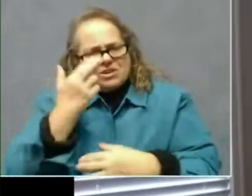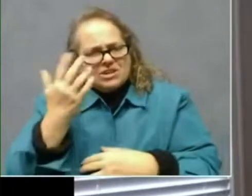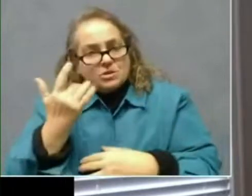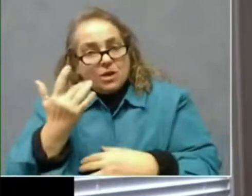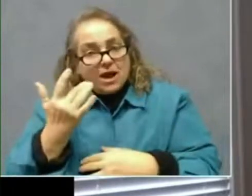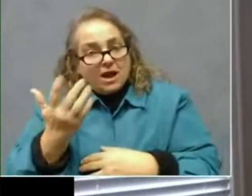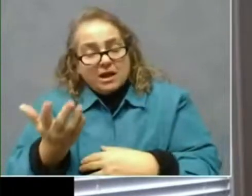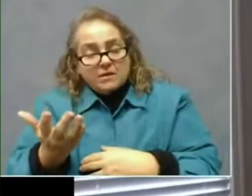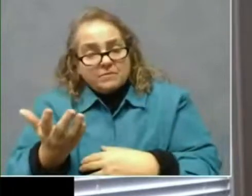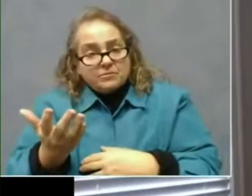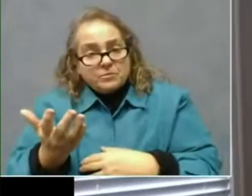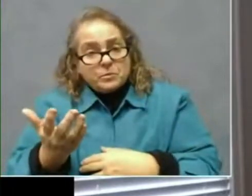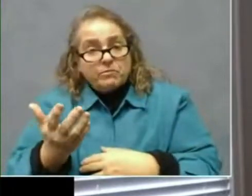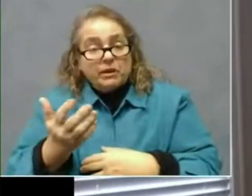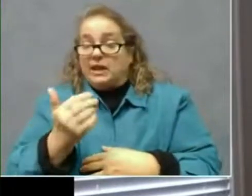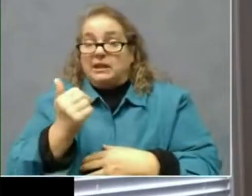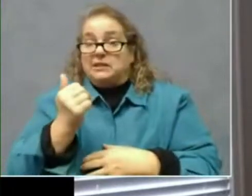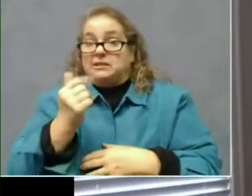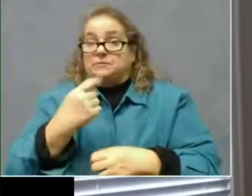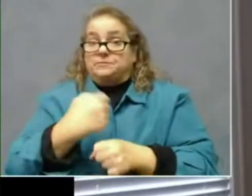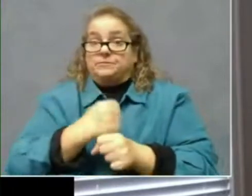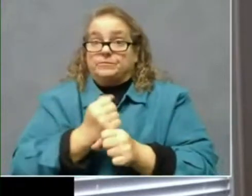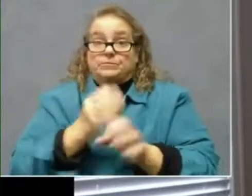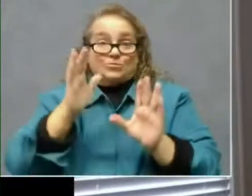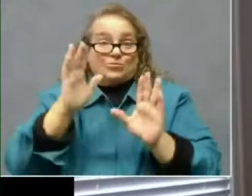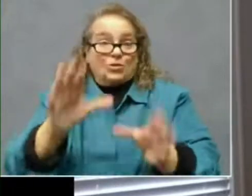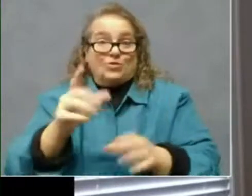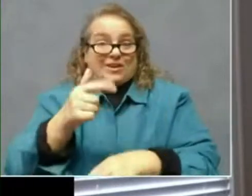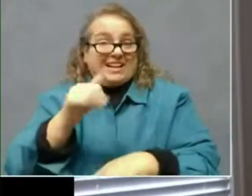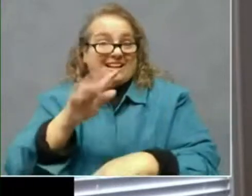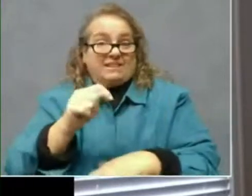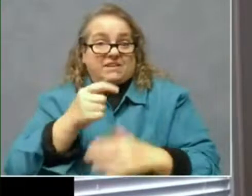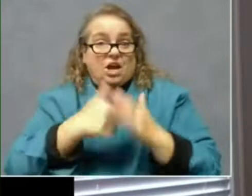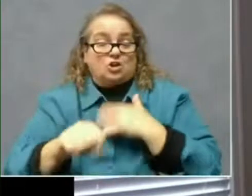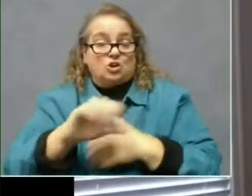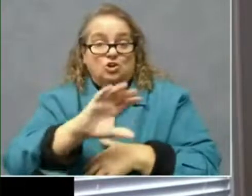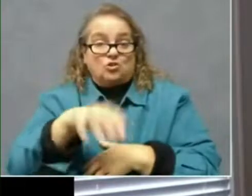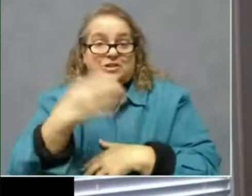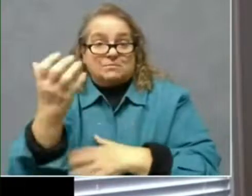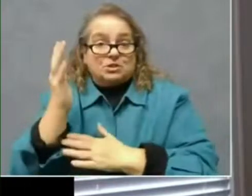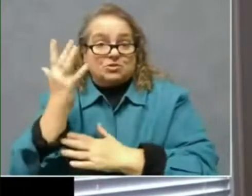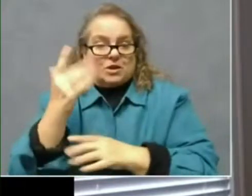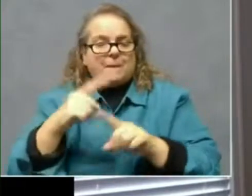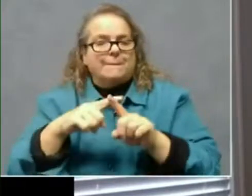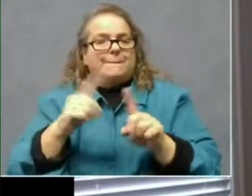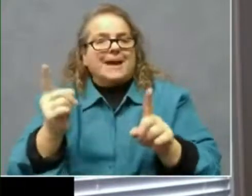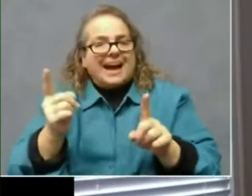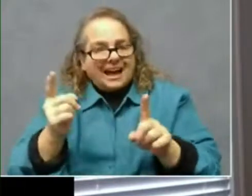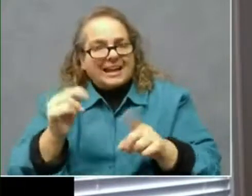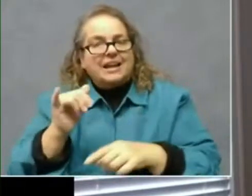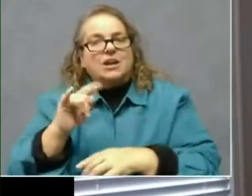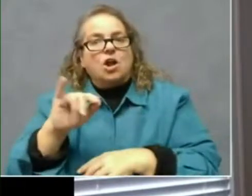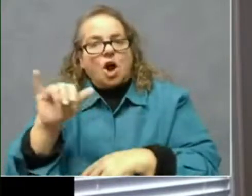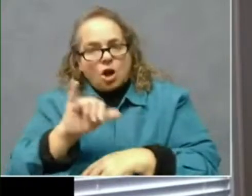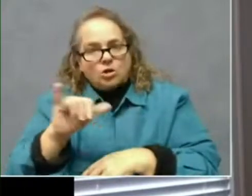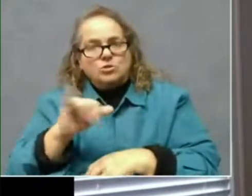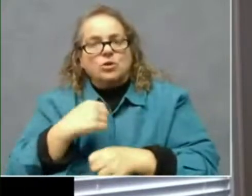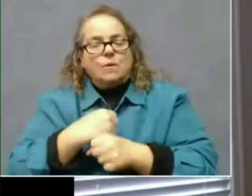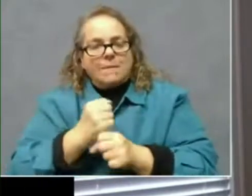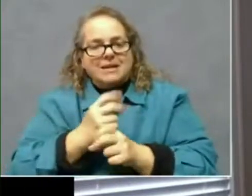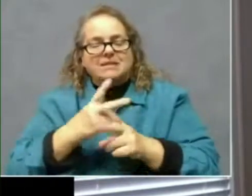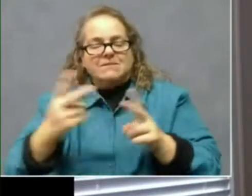of a wonderful gift under the Christmas tree, it also makes the narrative of a really difficult